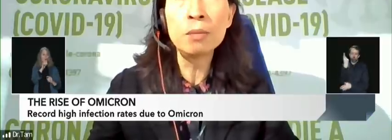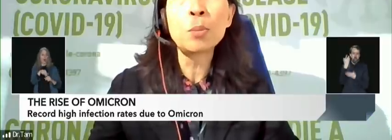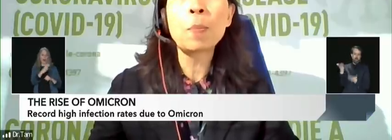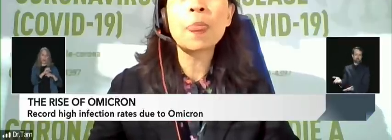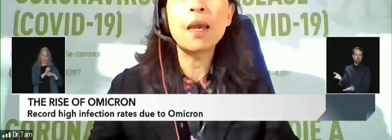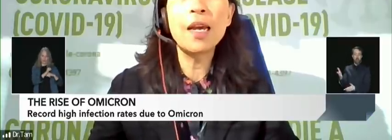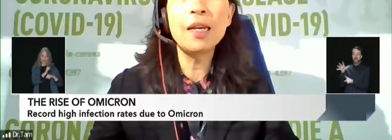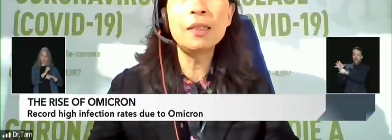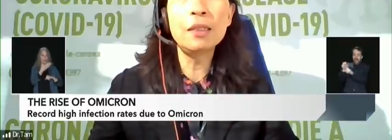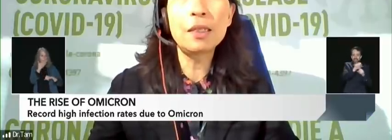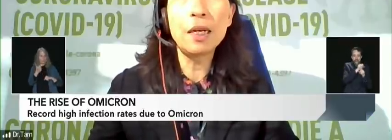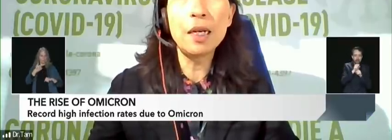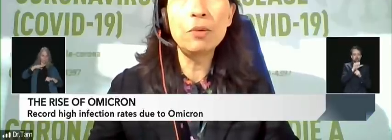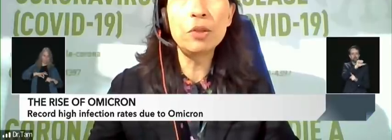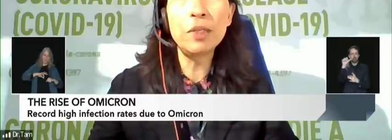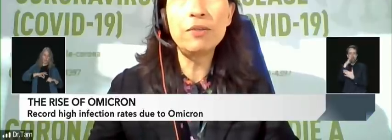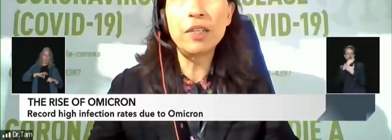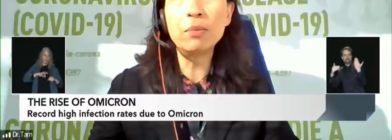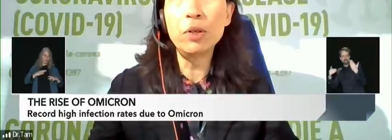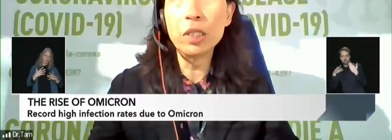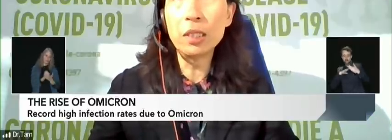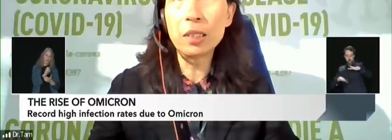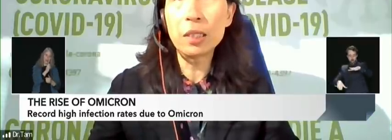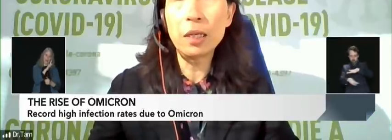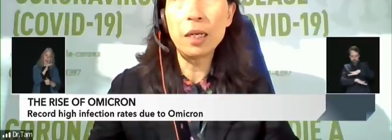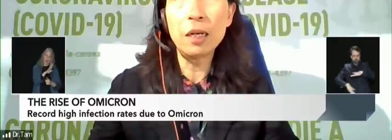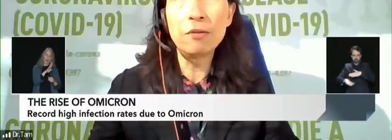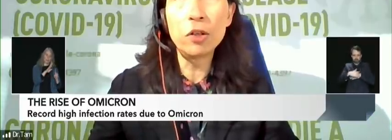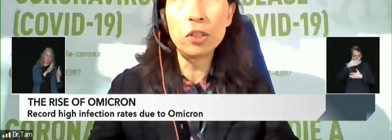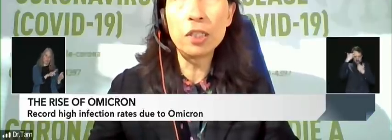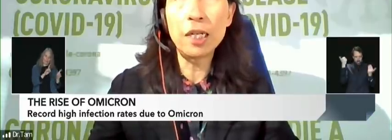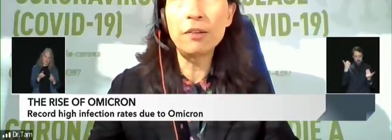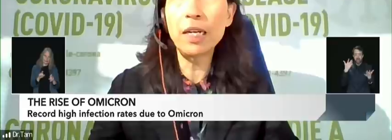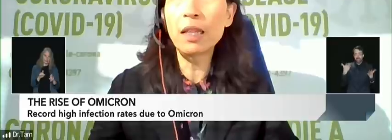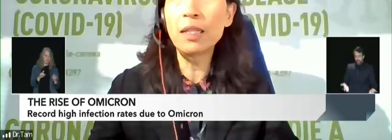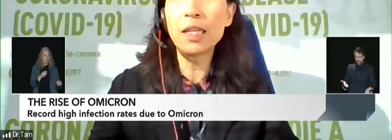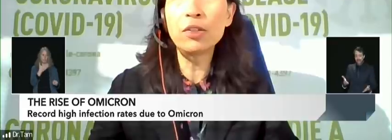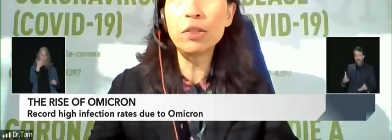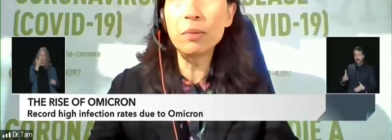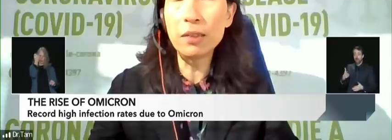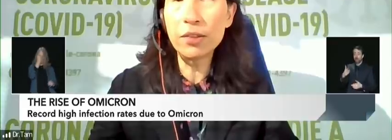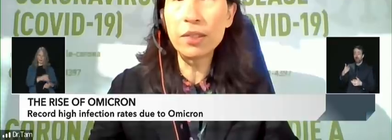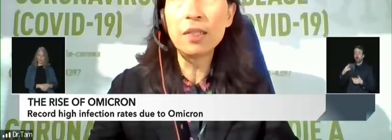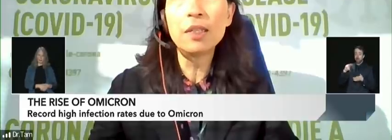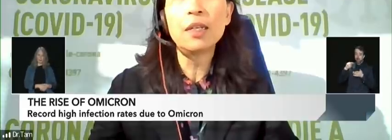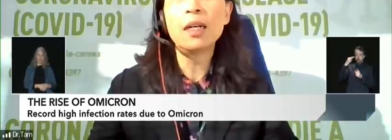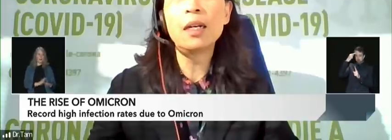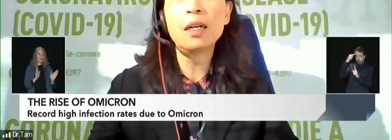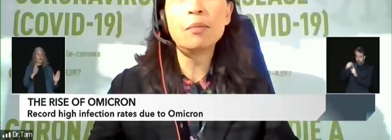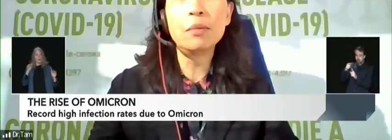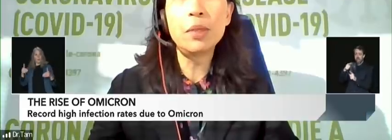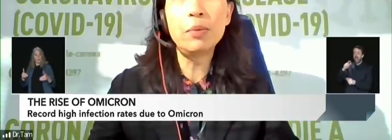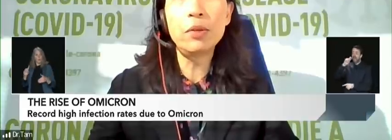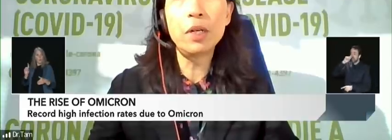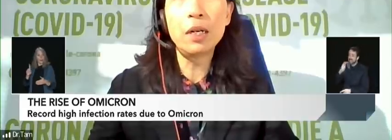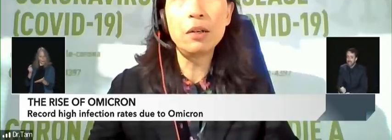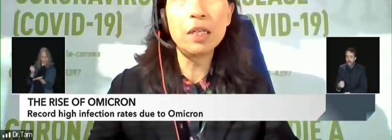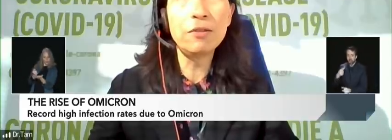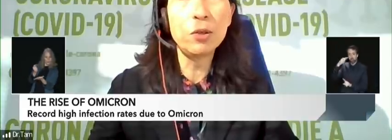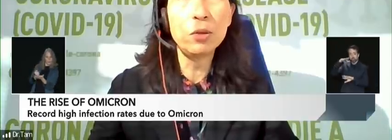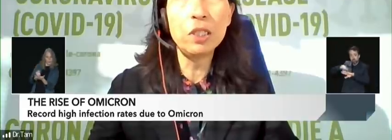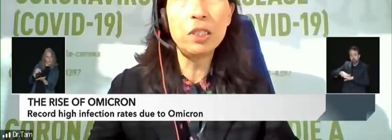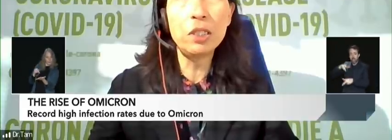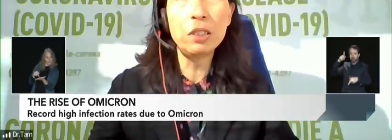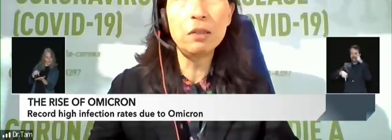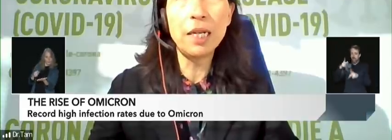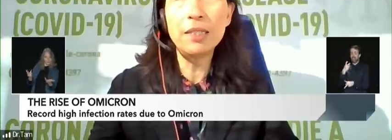risk and it would be very important of course to direct things like treatments people are